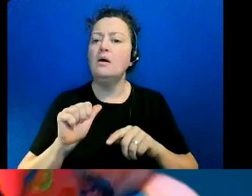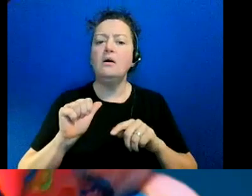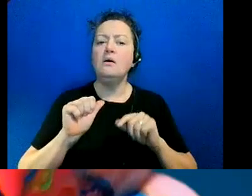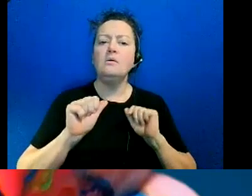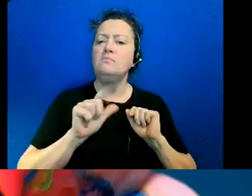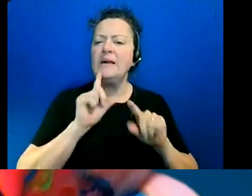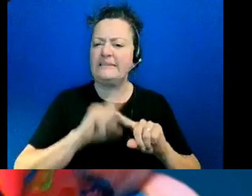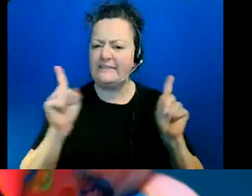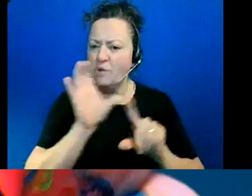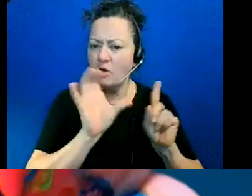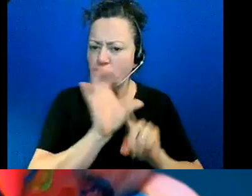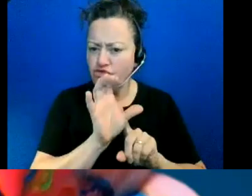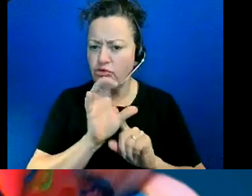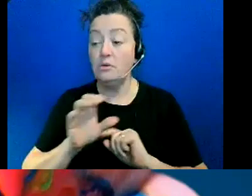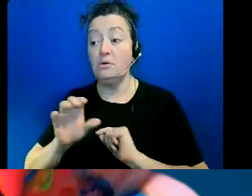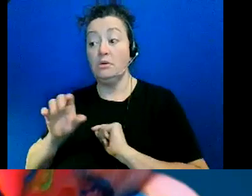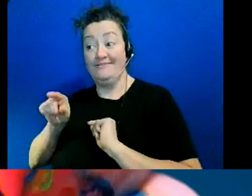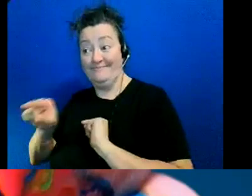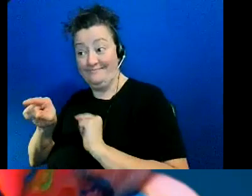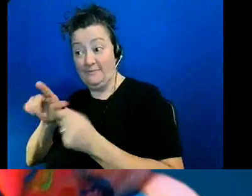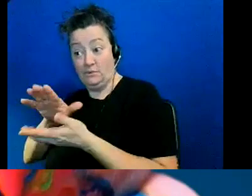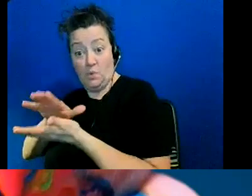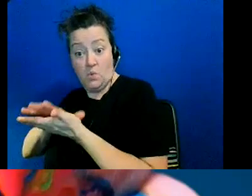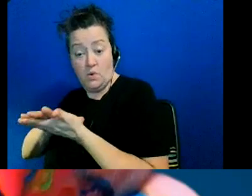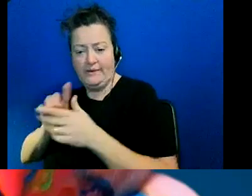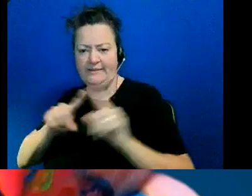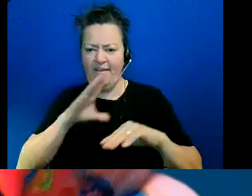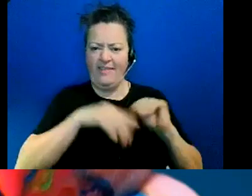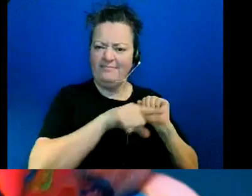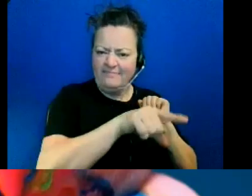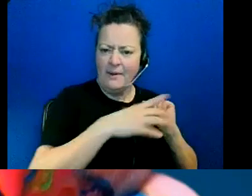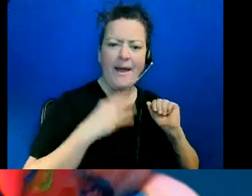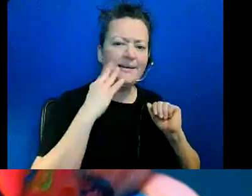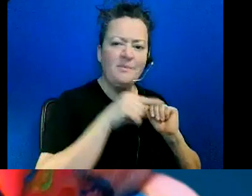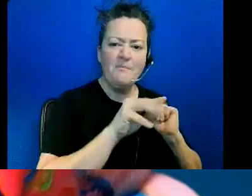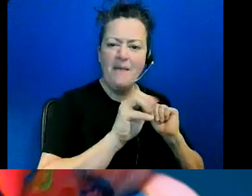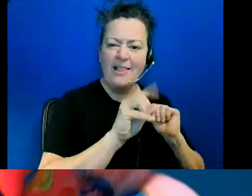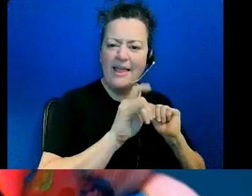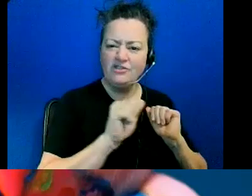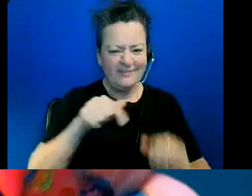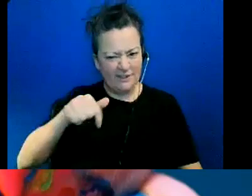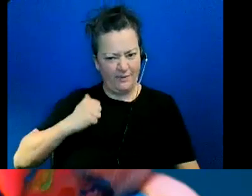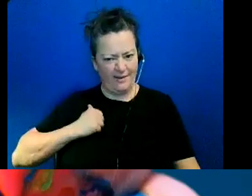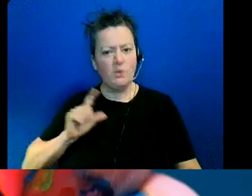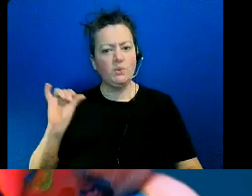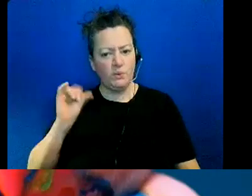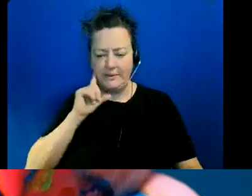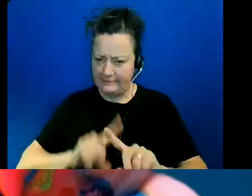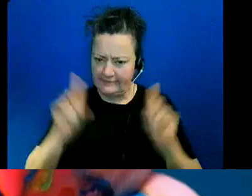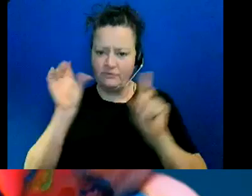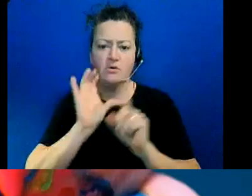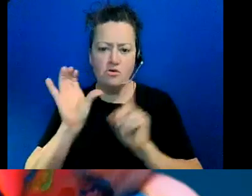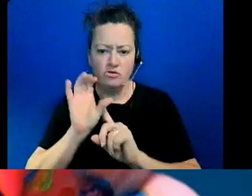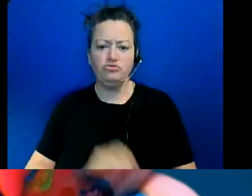have this uh type of norms even here also in canada absolutely